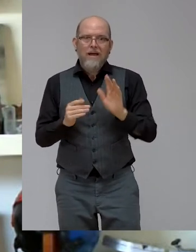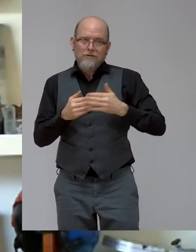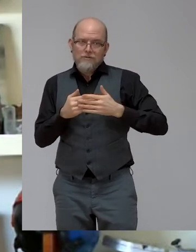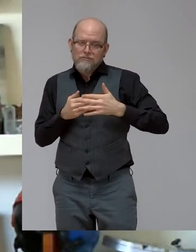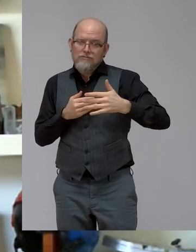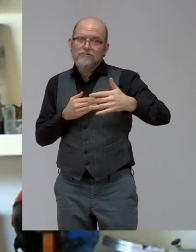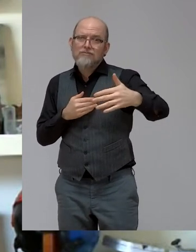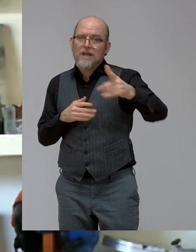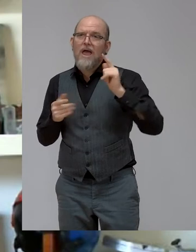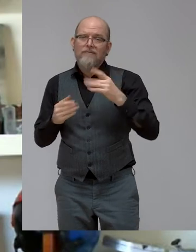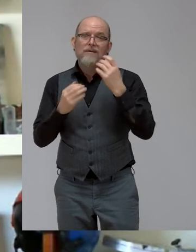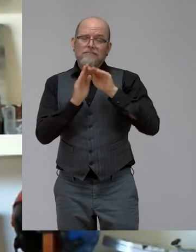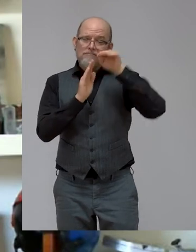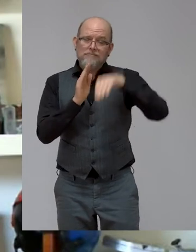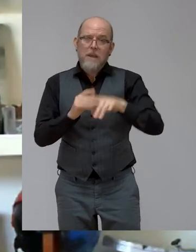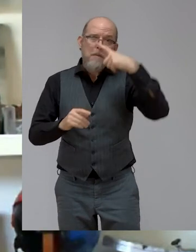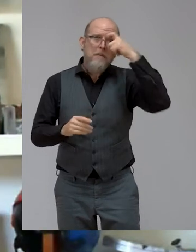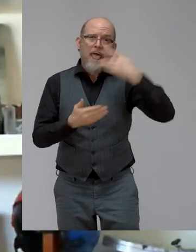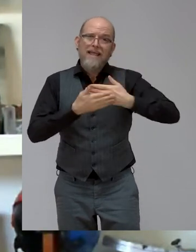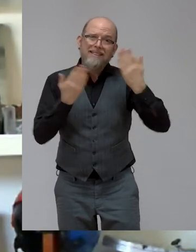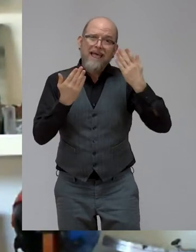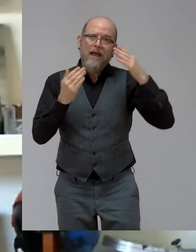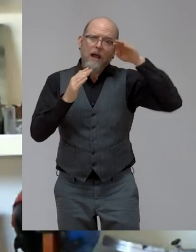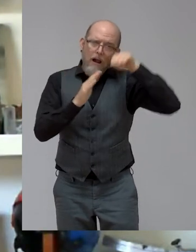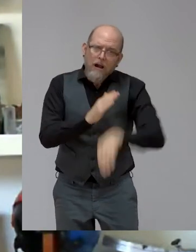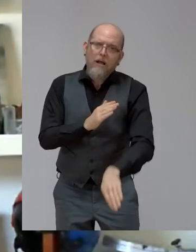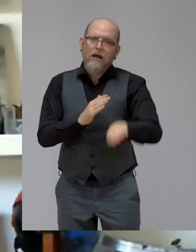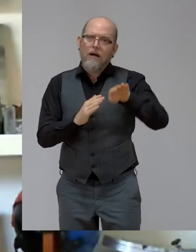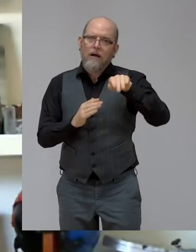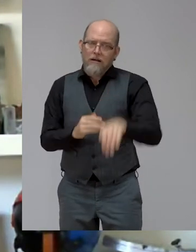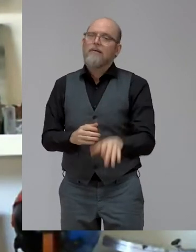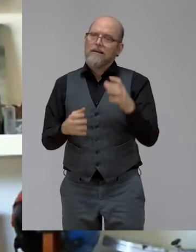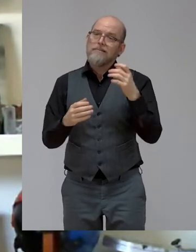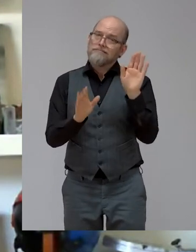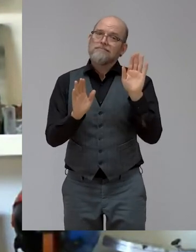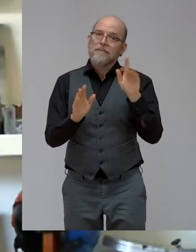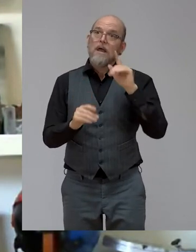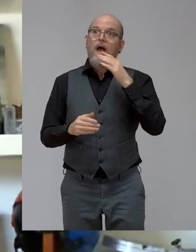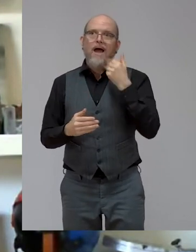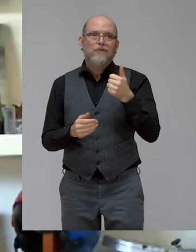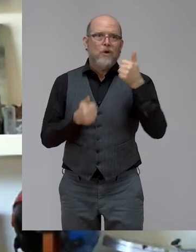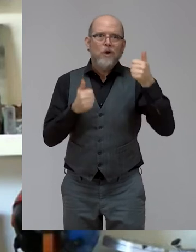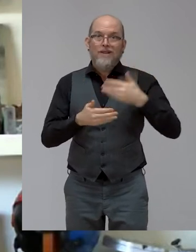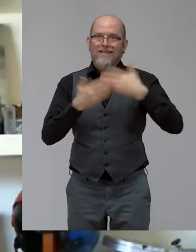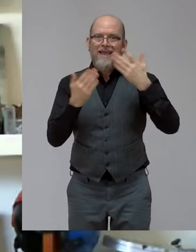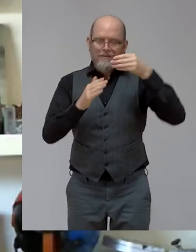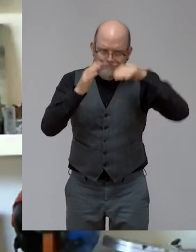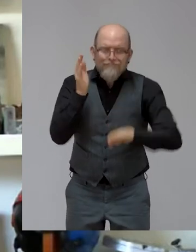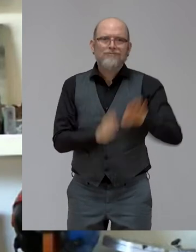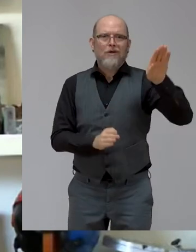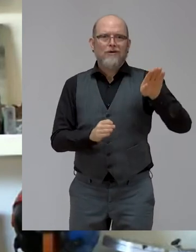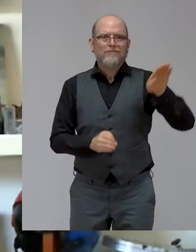a few good days to fulfill our dreams. And our dreams, and I'm talking on behalf of probably all of us,